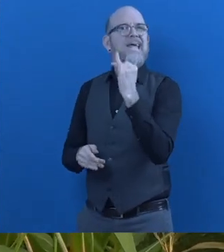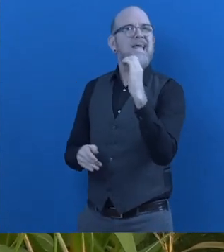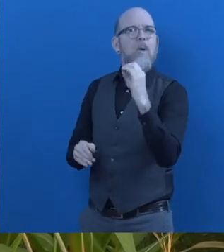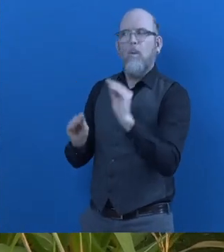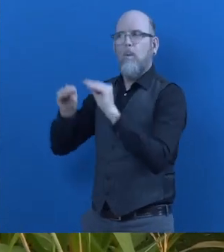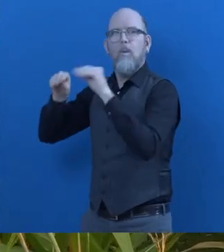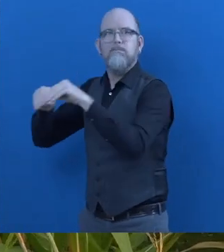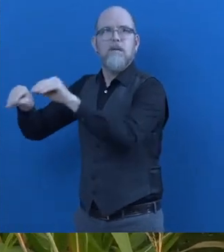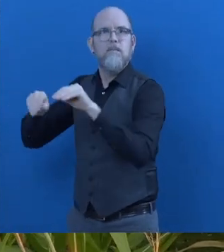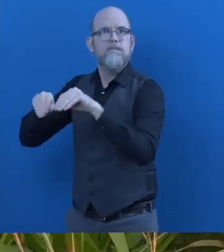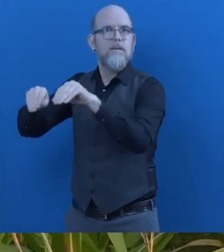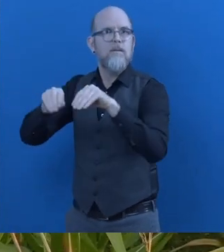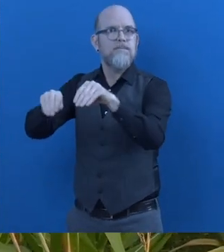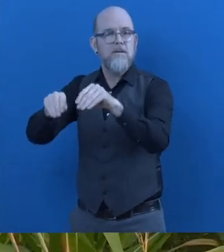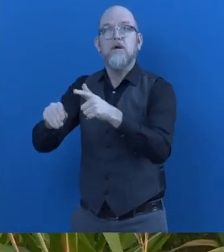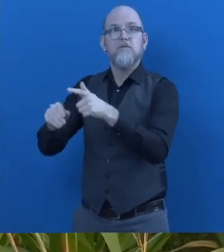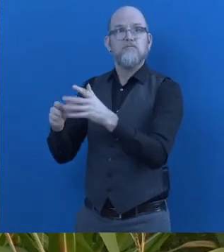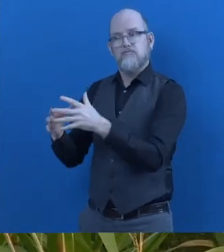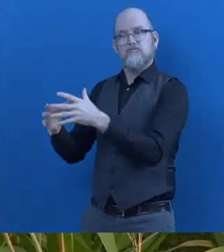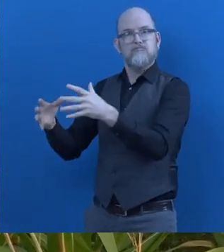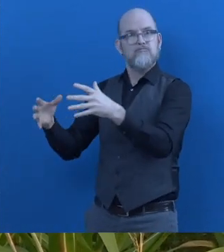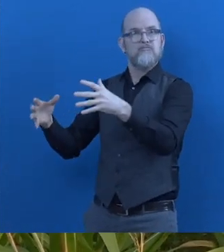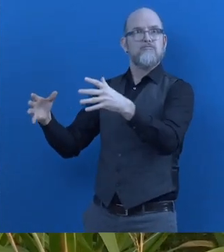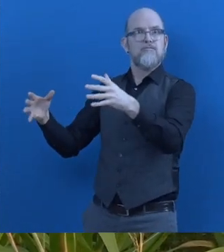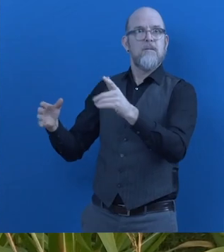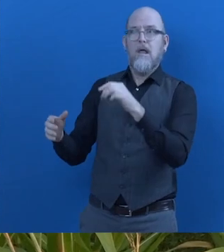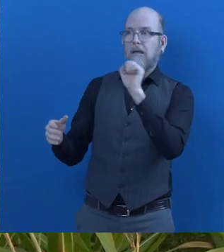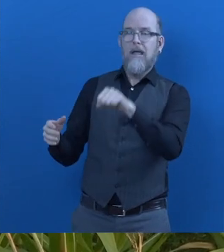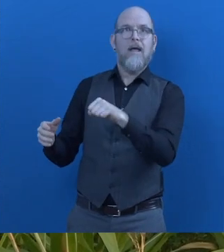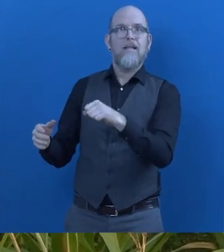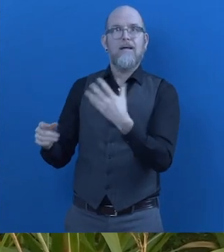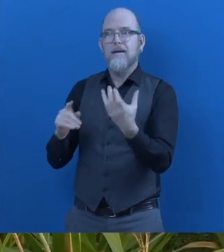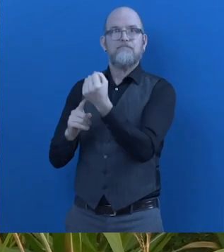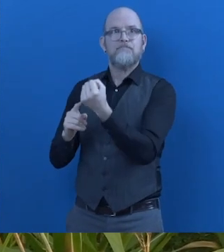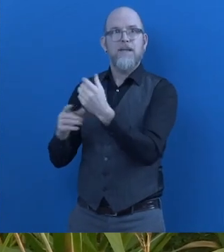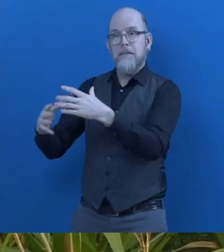increase in production has been developed into a business model by our organization